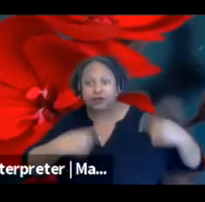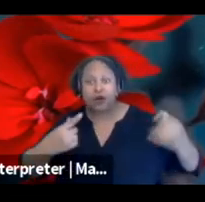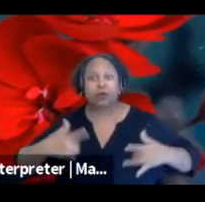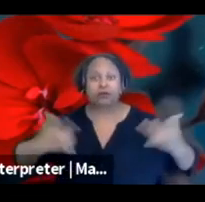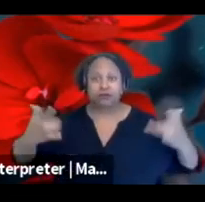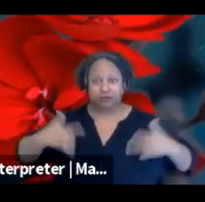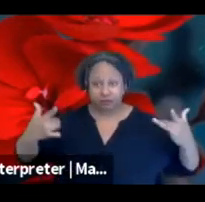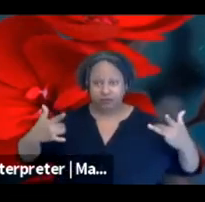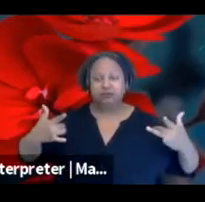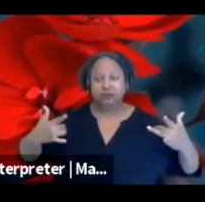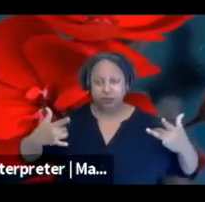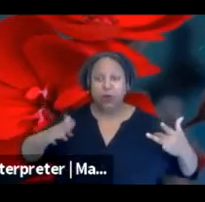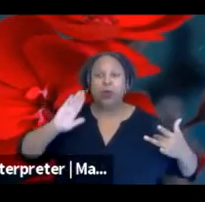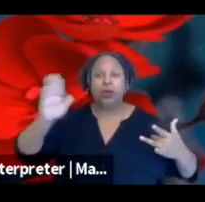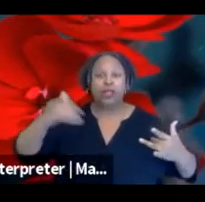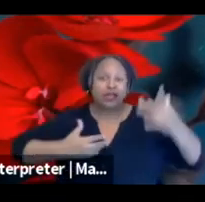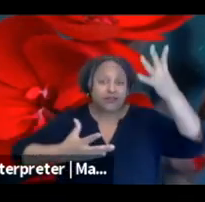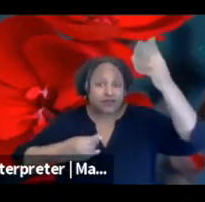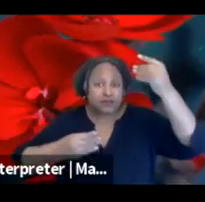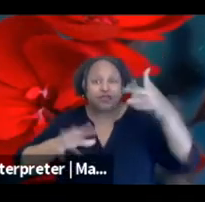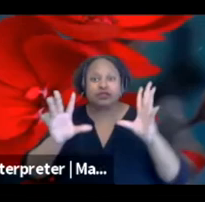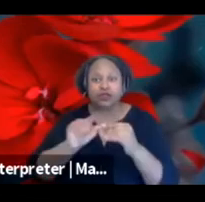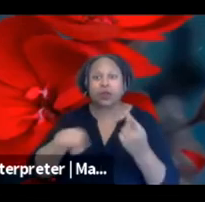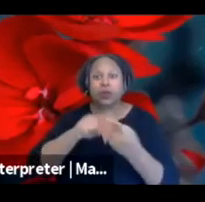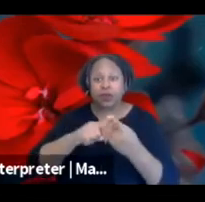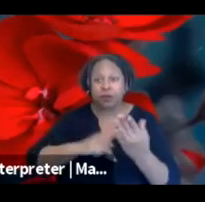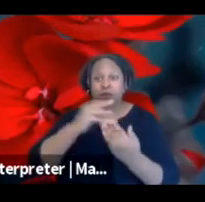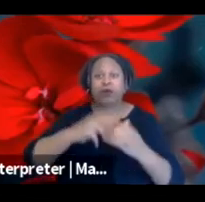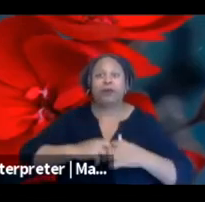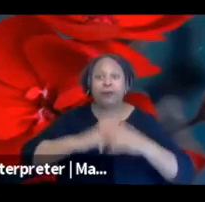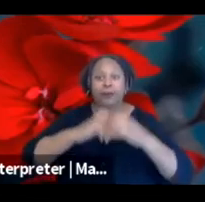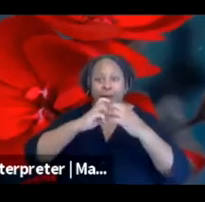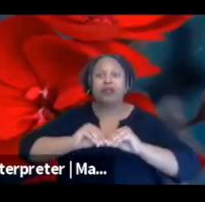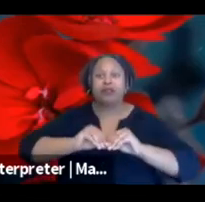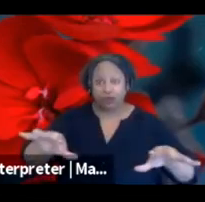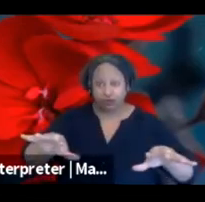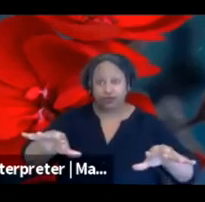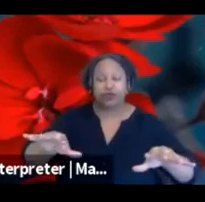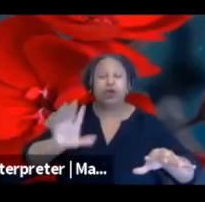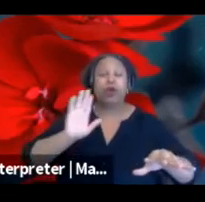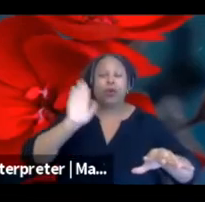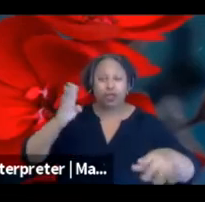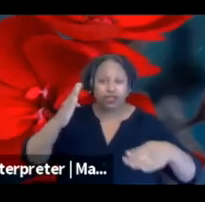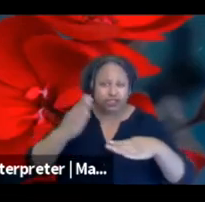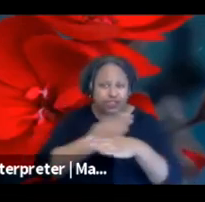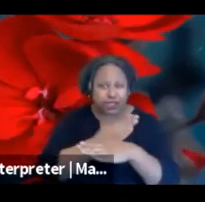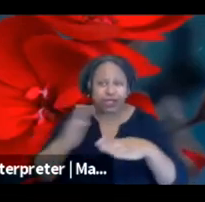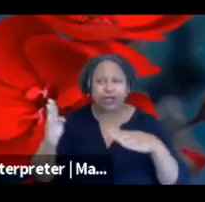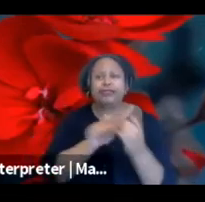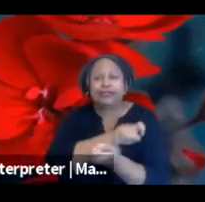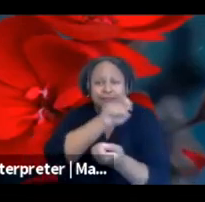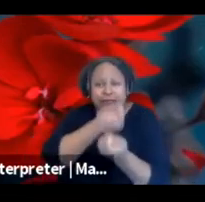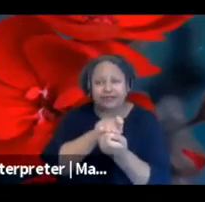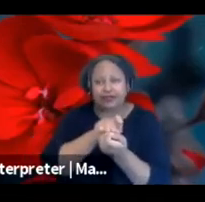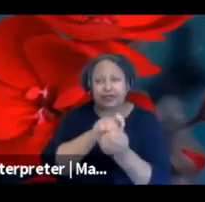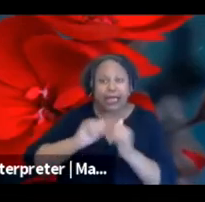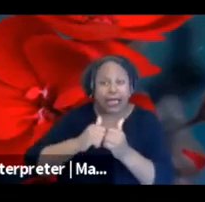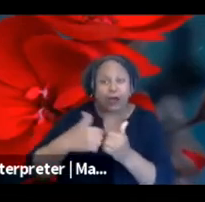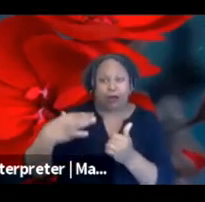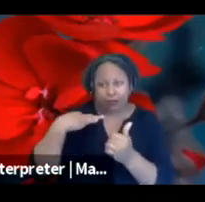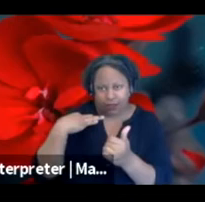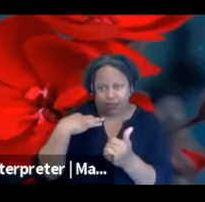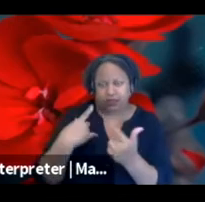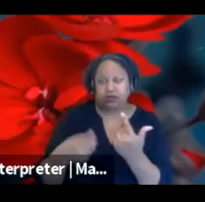And we will have info sessions, however, once the program is launched, where we can share how to apply,